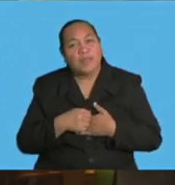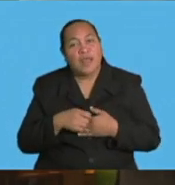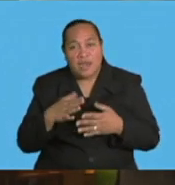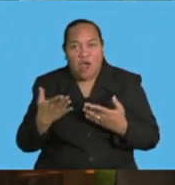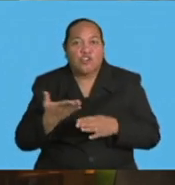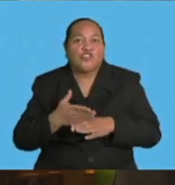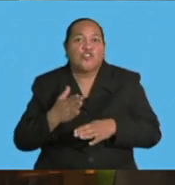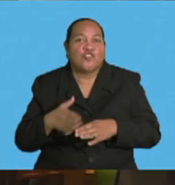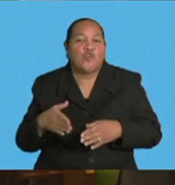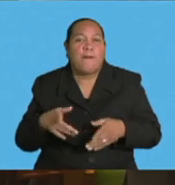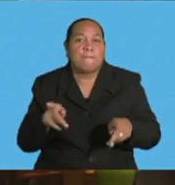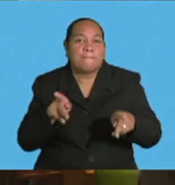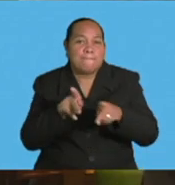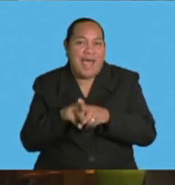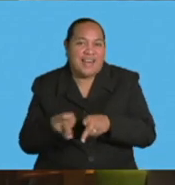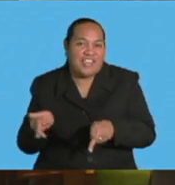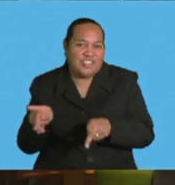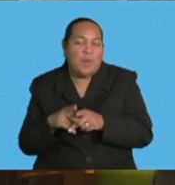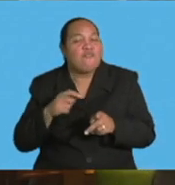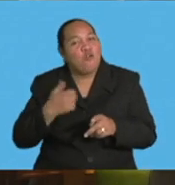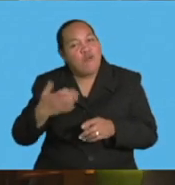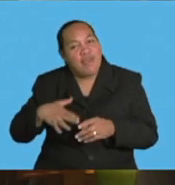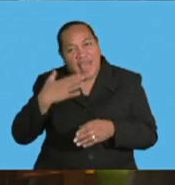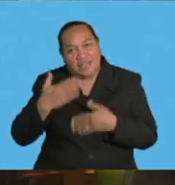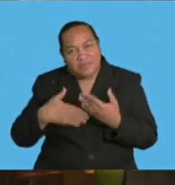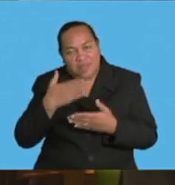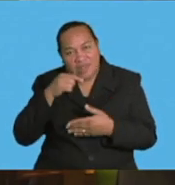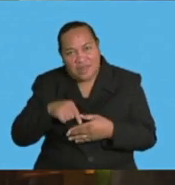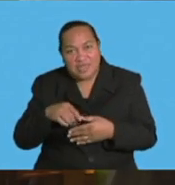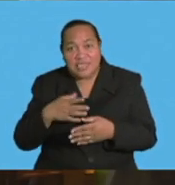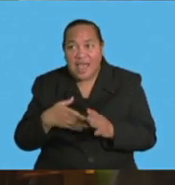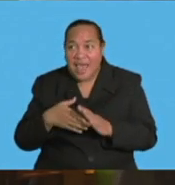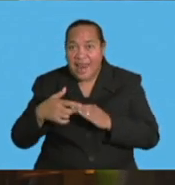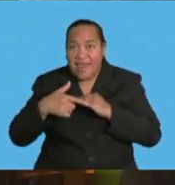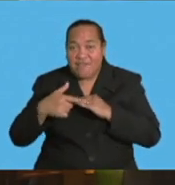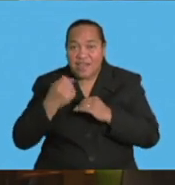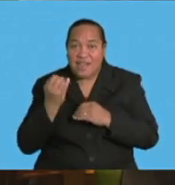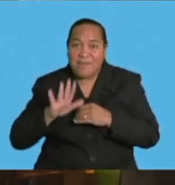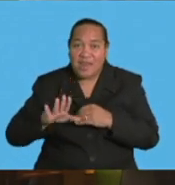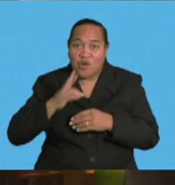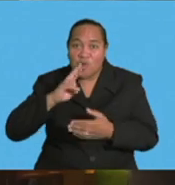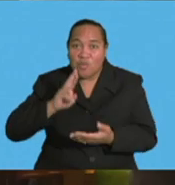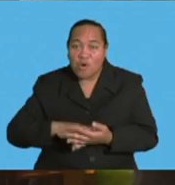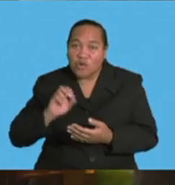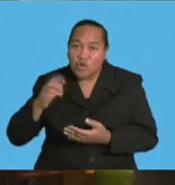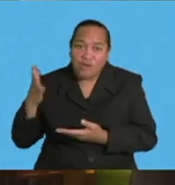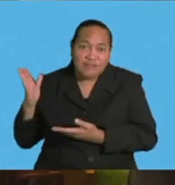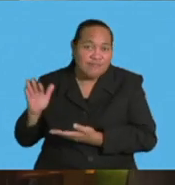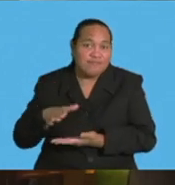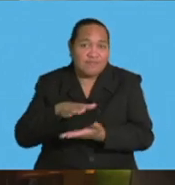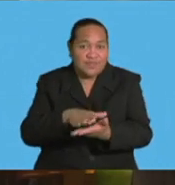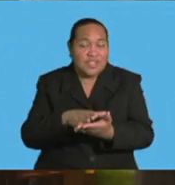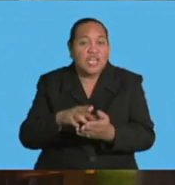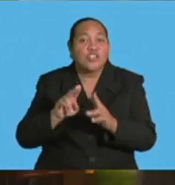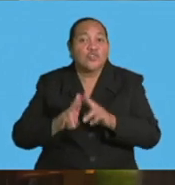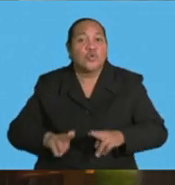partnership, I have mentioned it in this house on World Speakers. There is a high-level independent report that was tabled to the UN Security